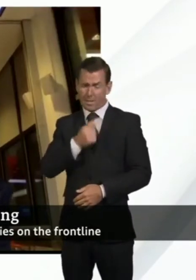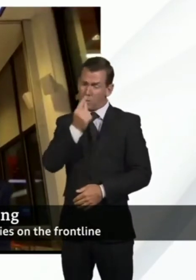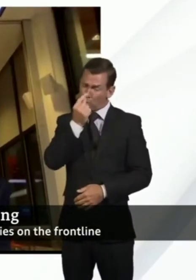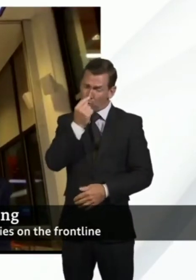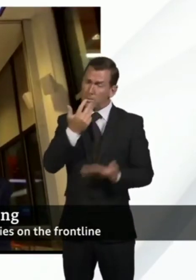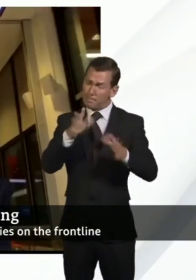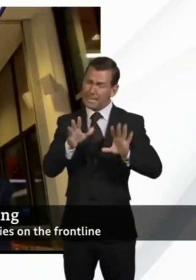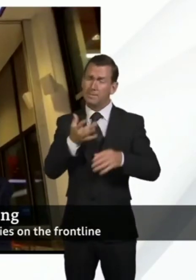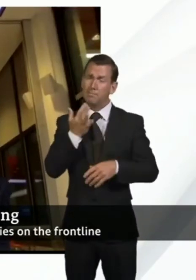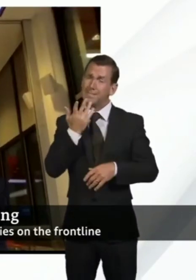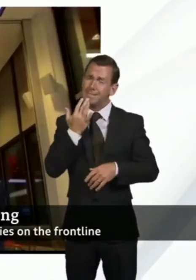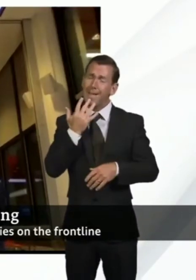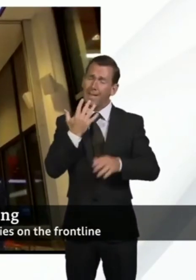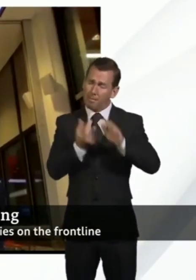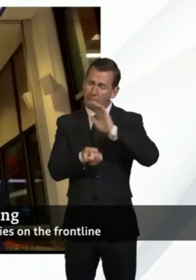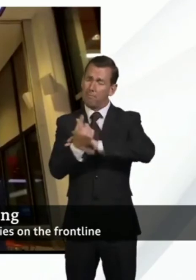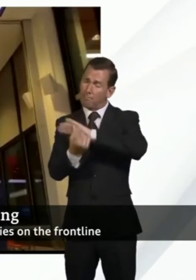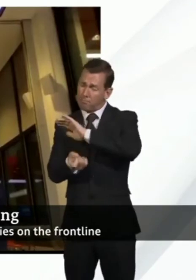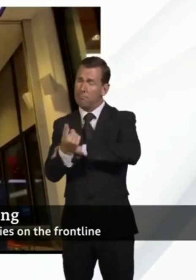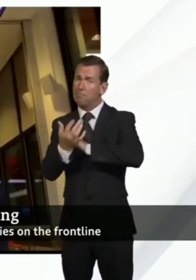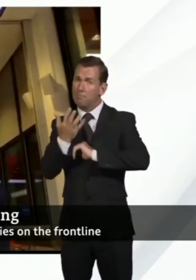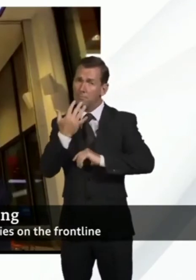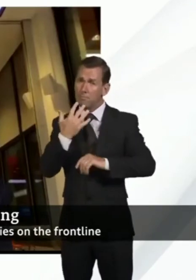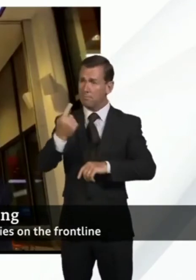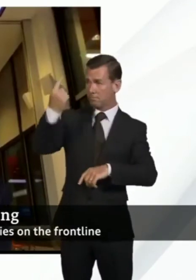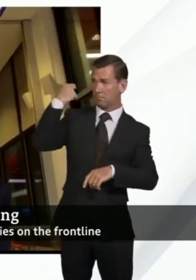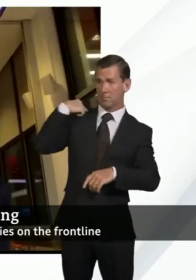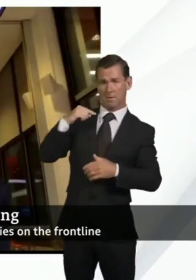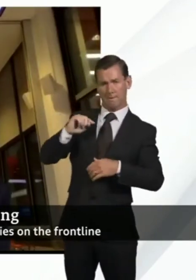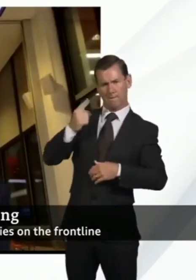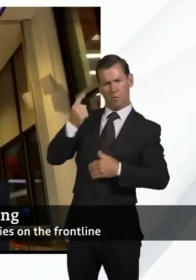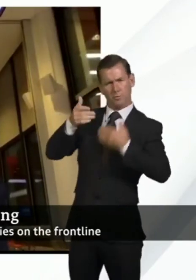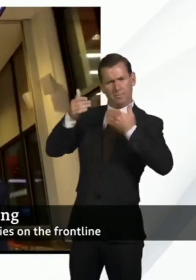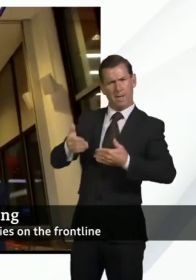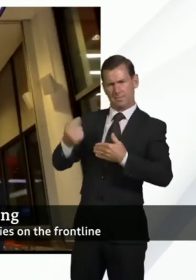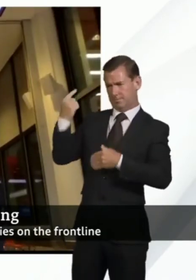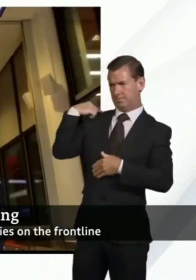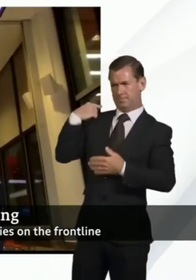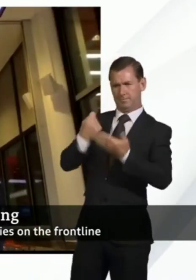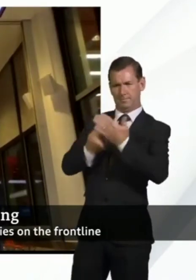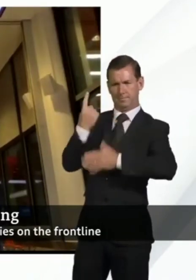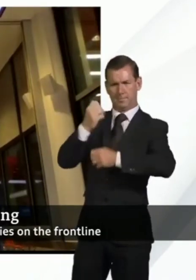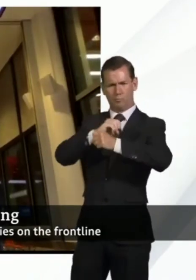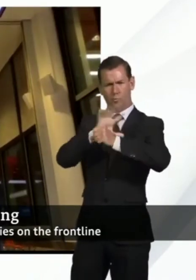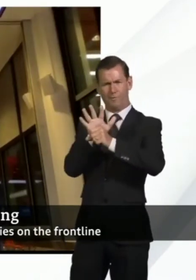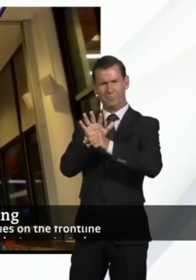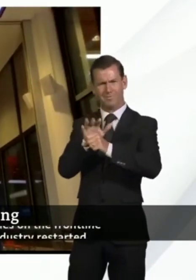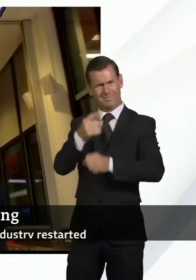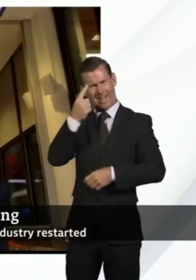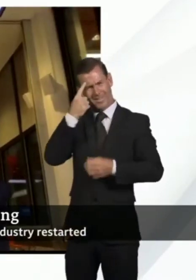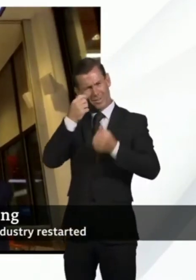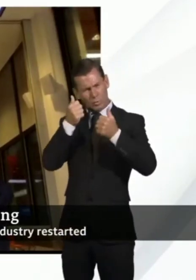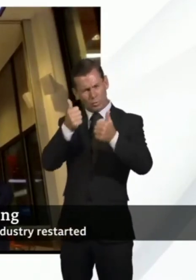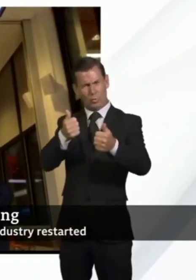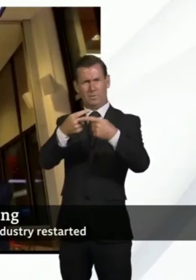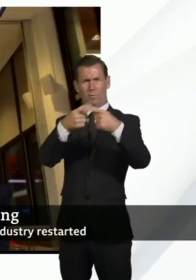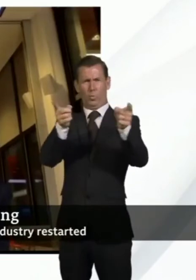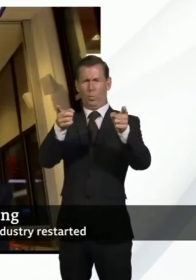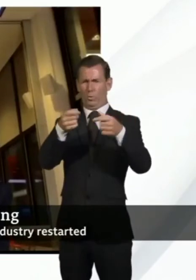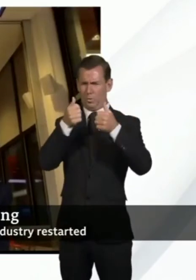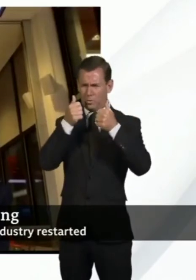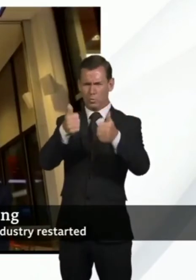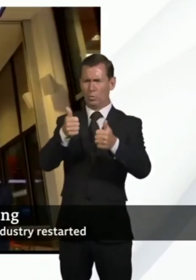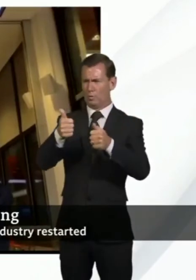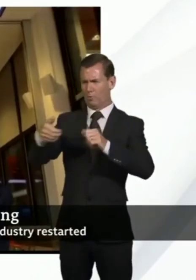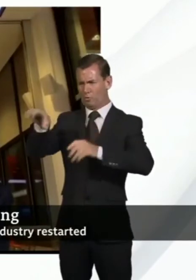phase of this public emergency. And wouldn't it do this government some good? Wouldn't it do the government scientists some good if you